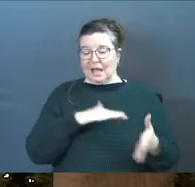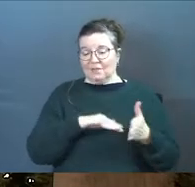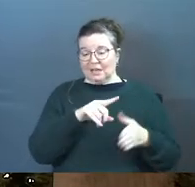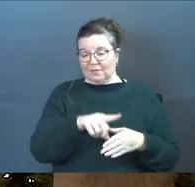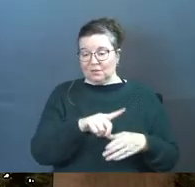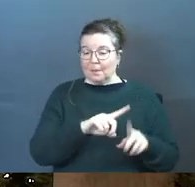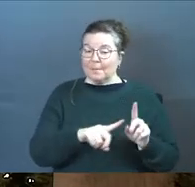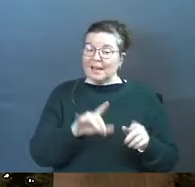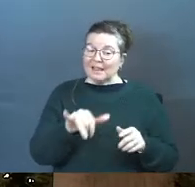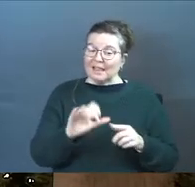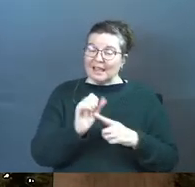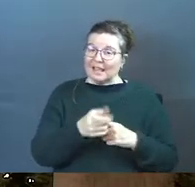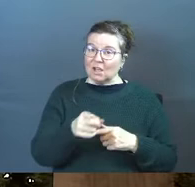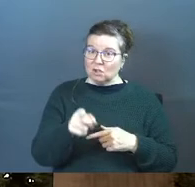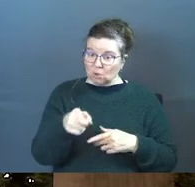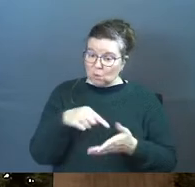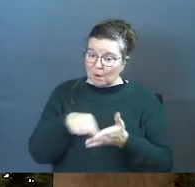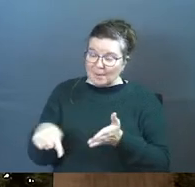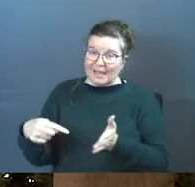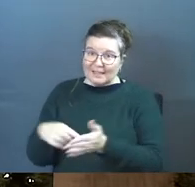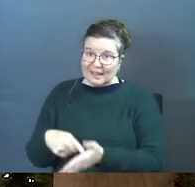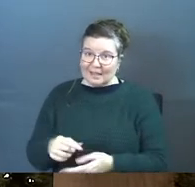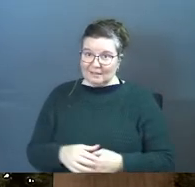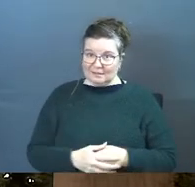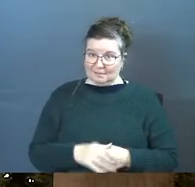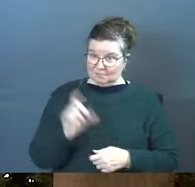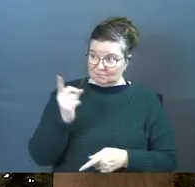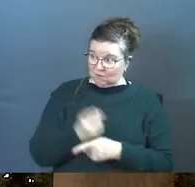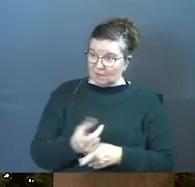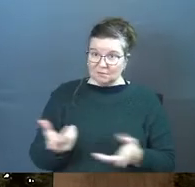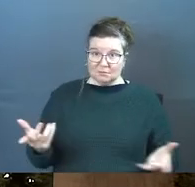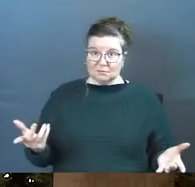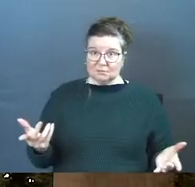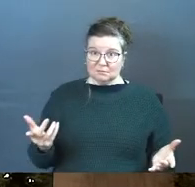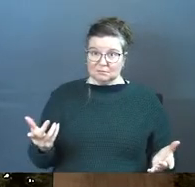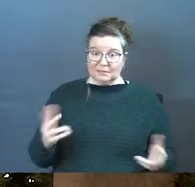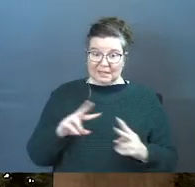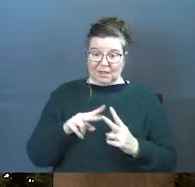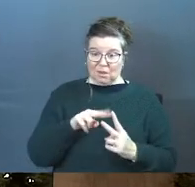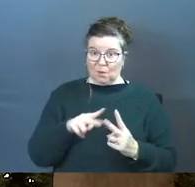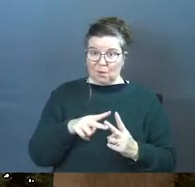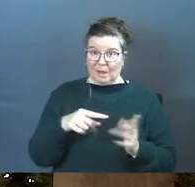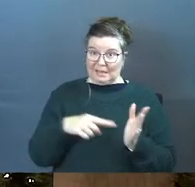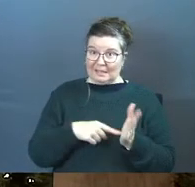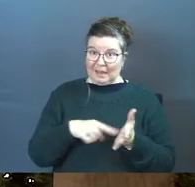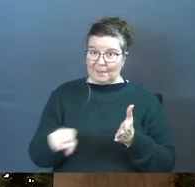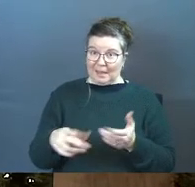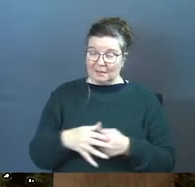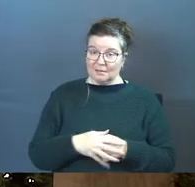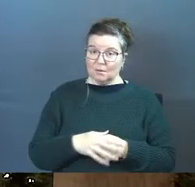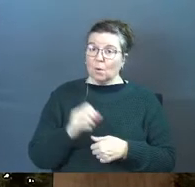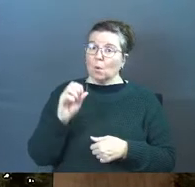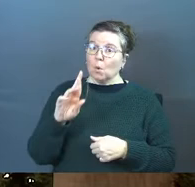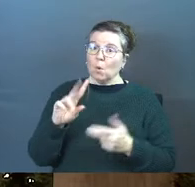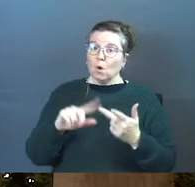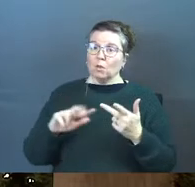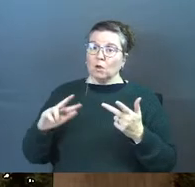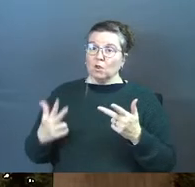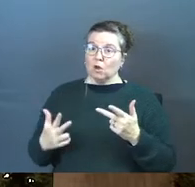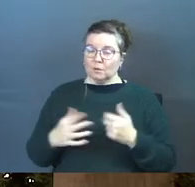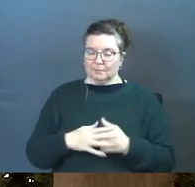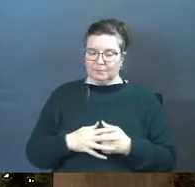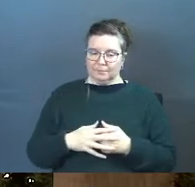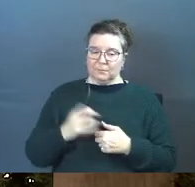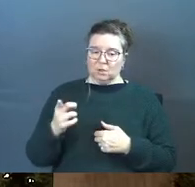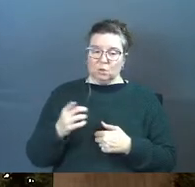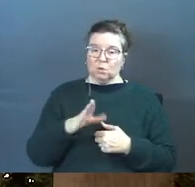forgive you. But in that case, you're paying the debt. Yes? Either way, a debt got paid. Or there's the third option.